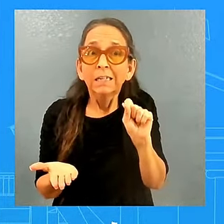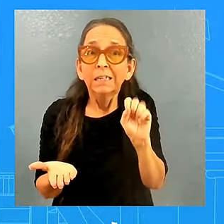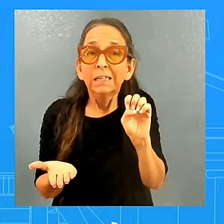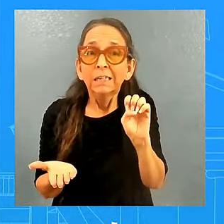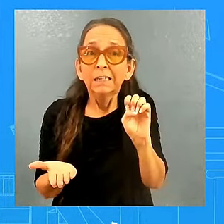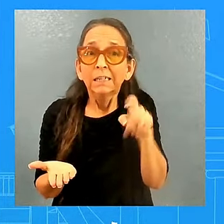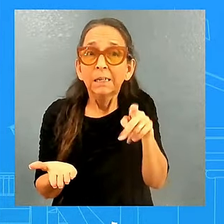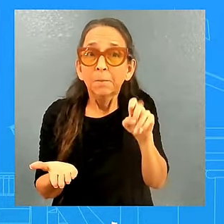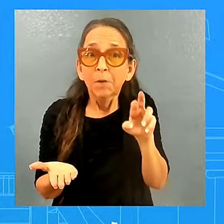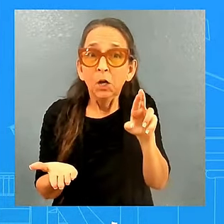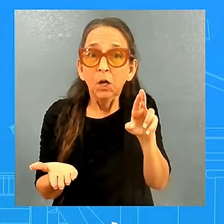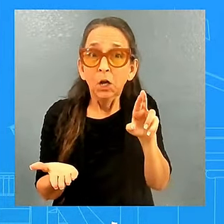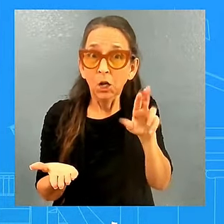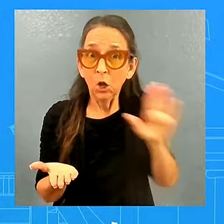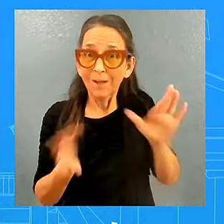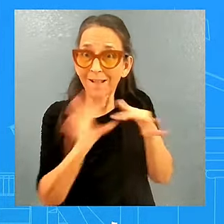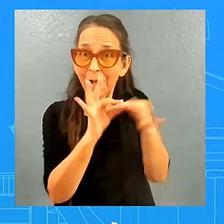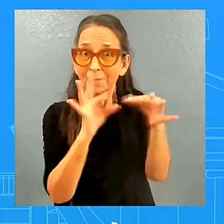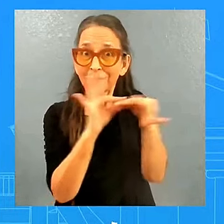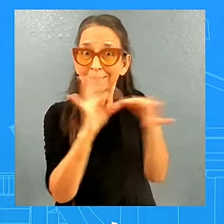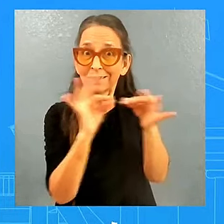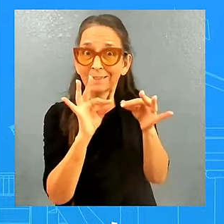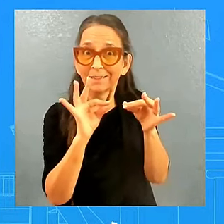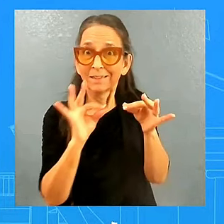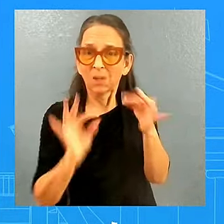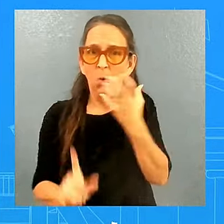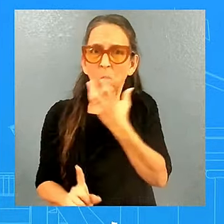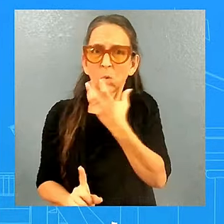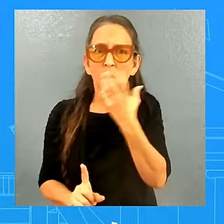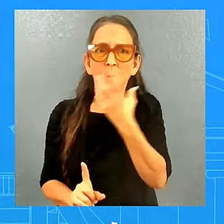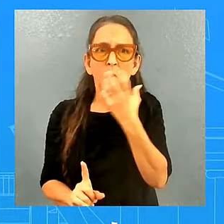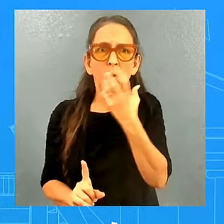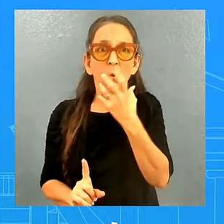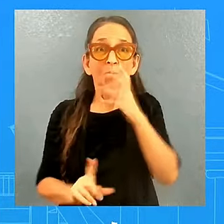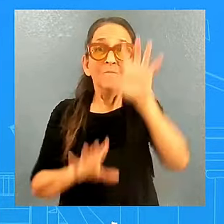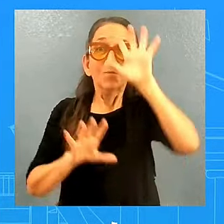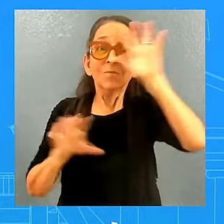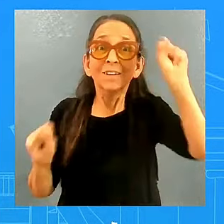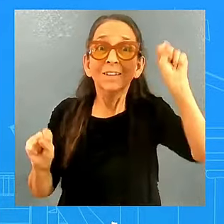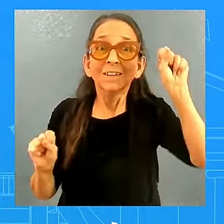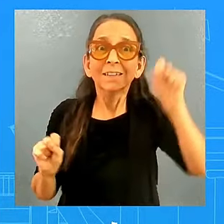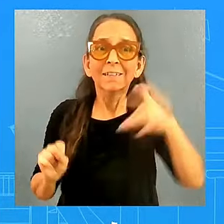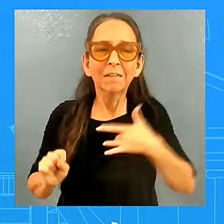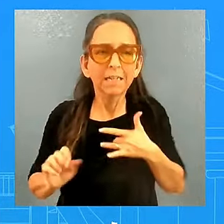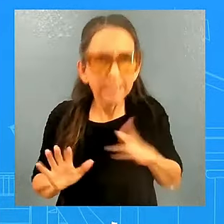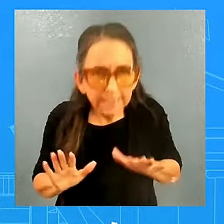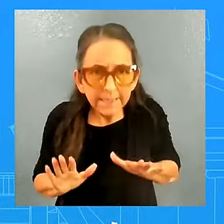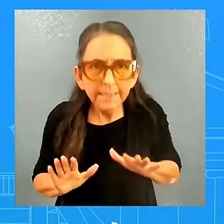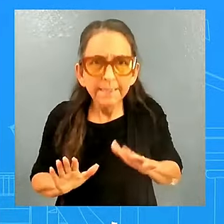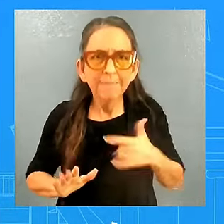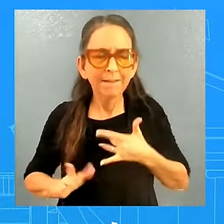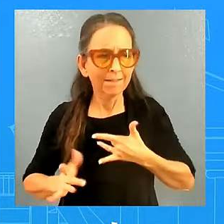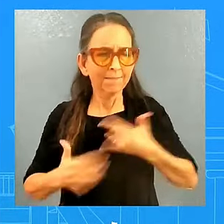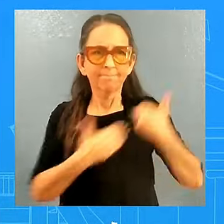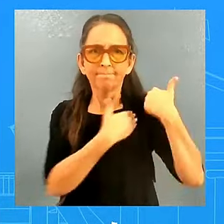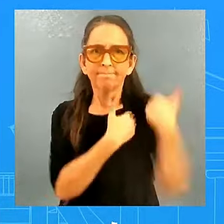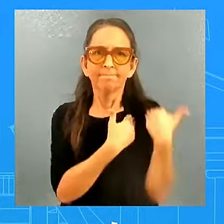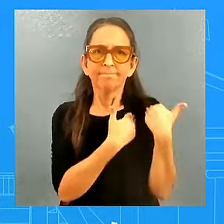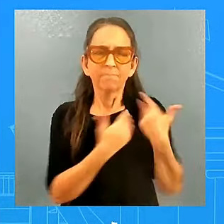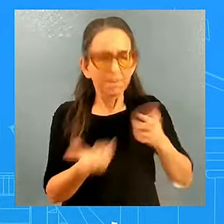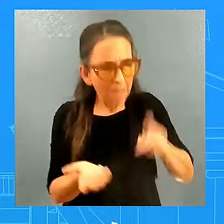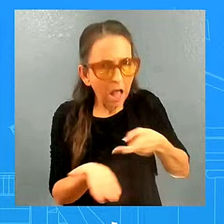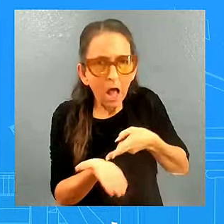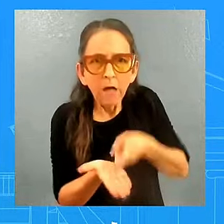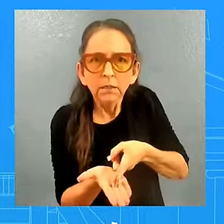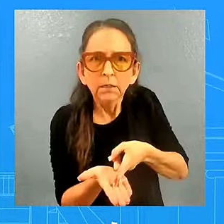does believe that he needs to be honest, has an obligation to be honest to the American people. Now we're in a situation where the American people